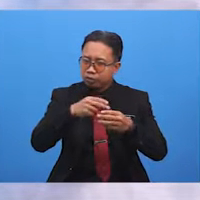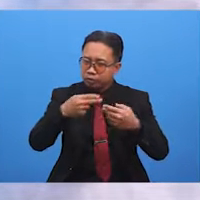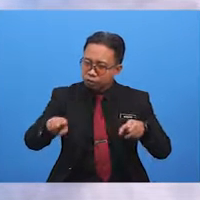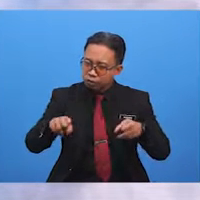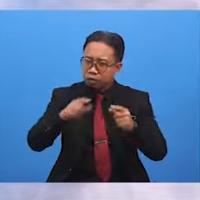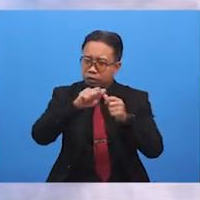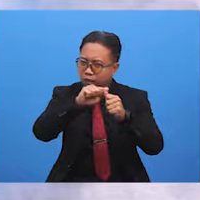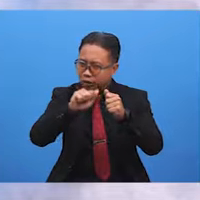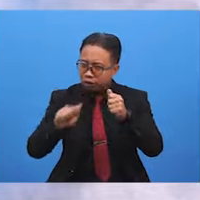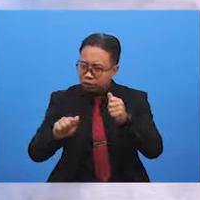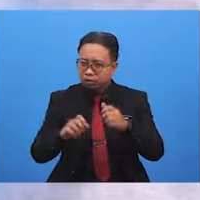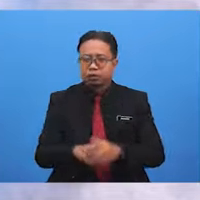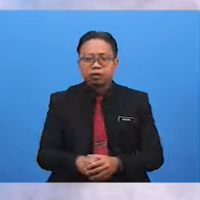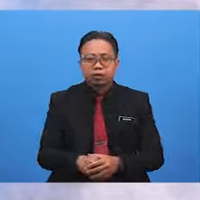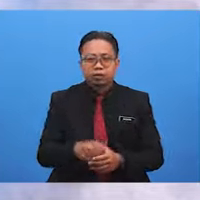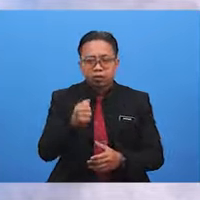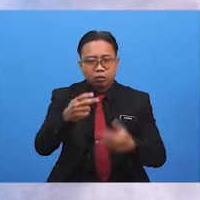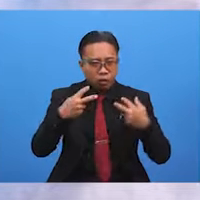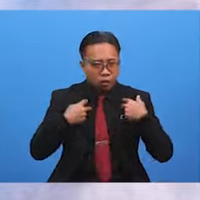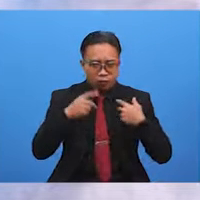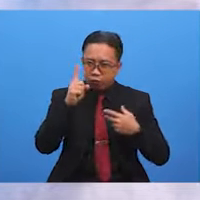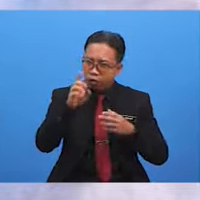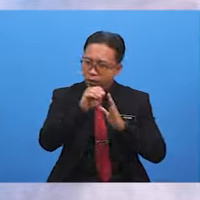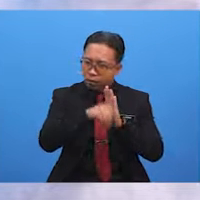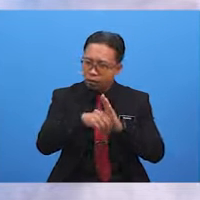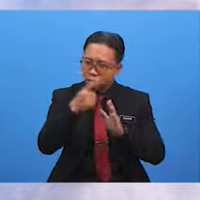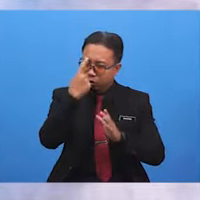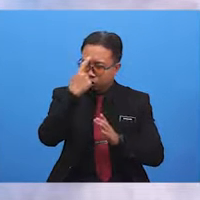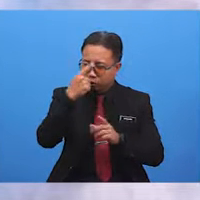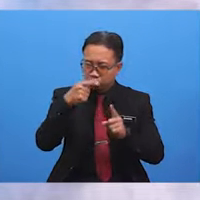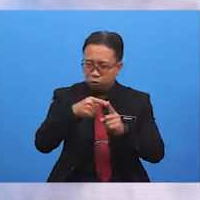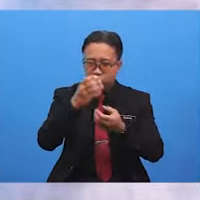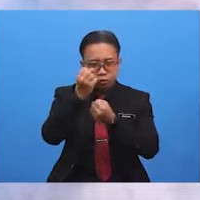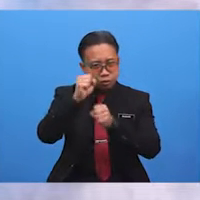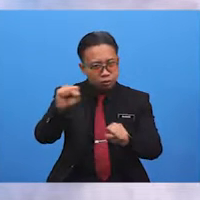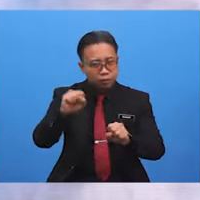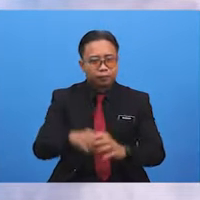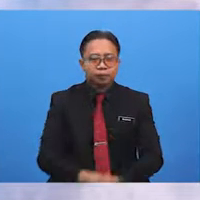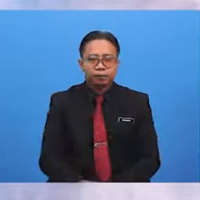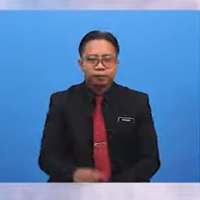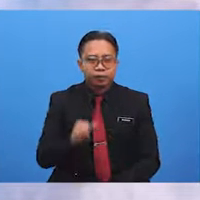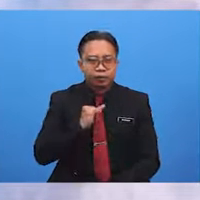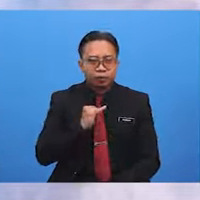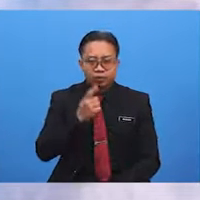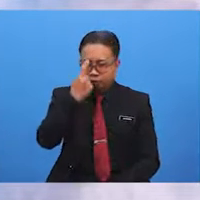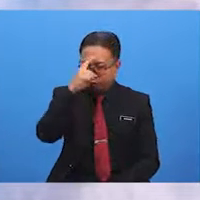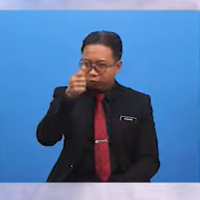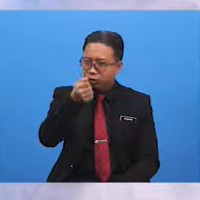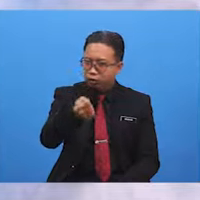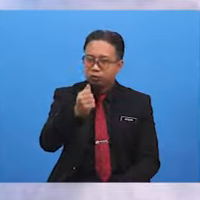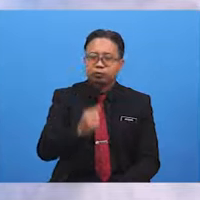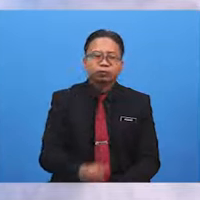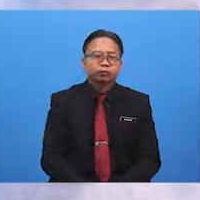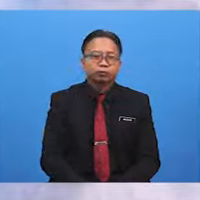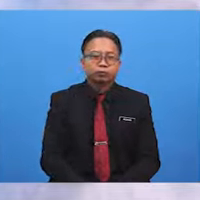in these words? You have one minute to solve this. I will set the timer for you.